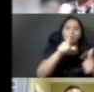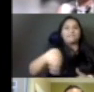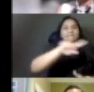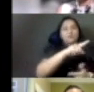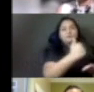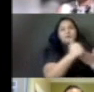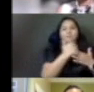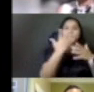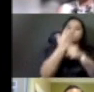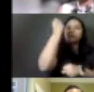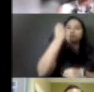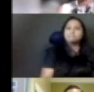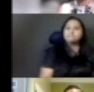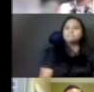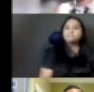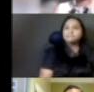Could not have said that better myself.